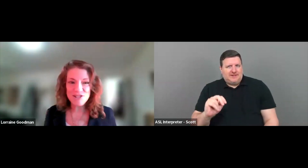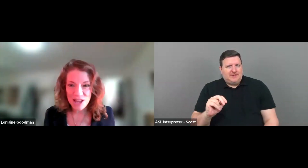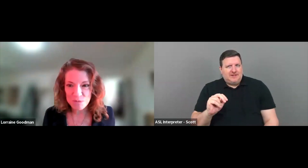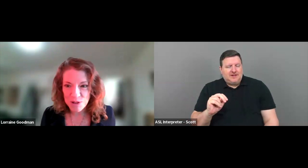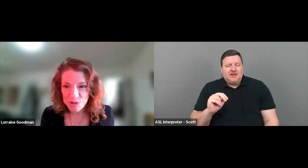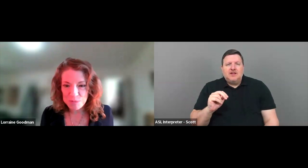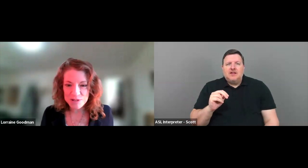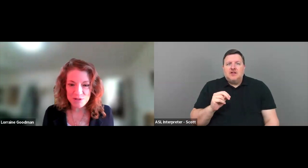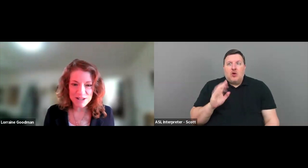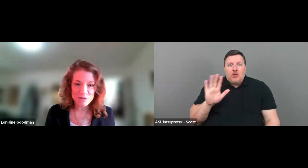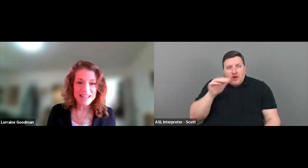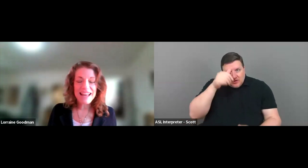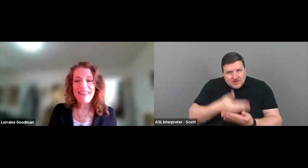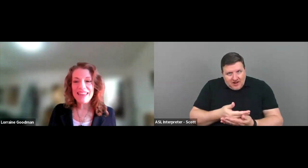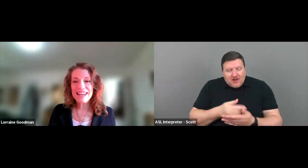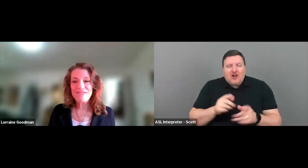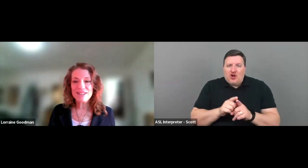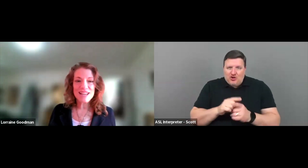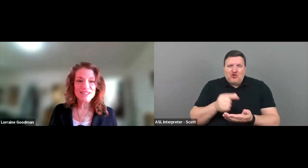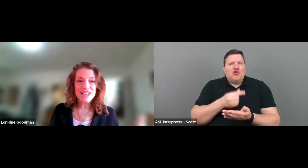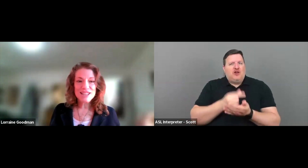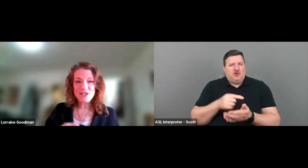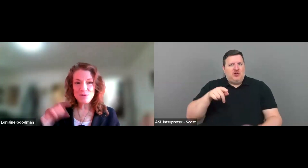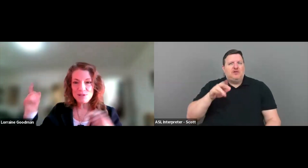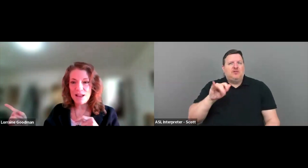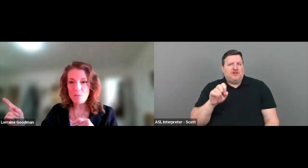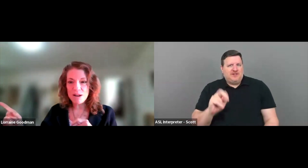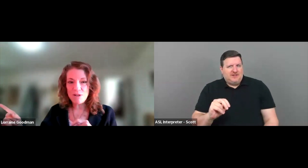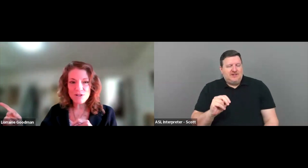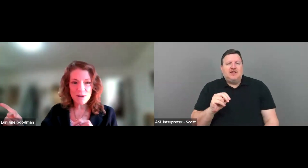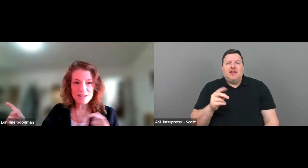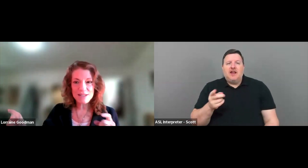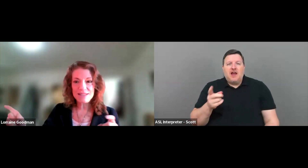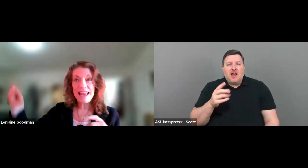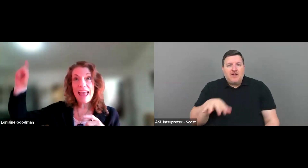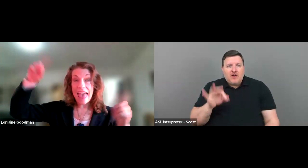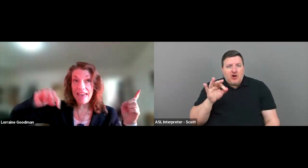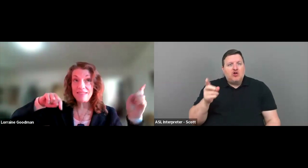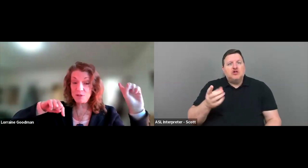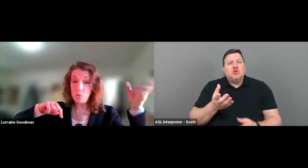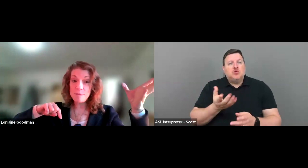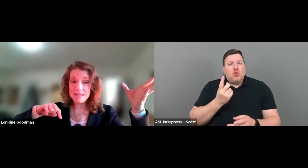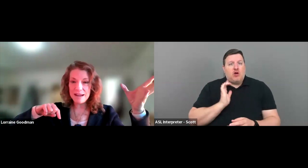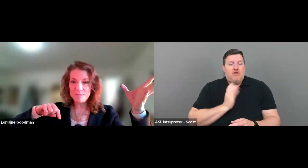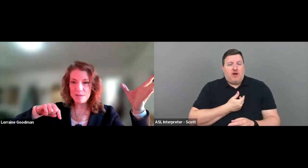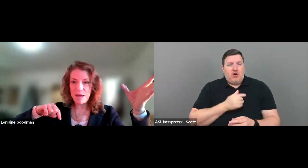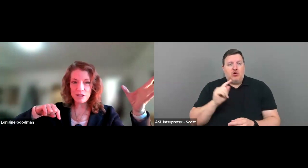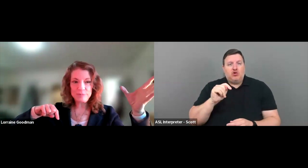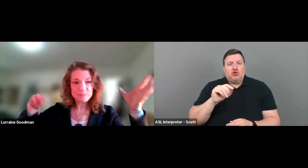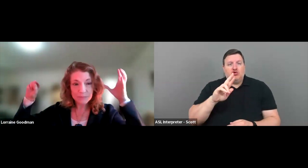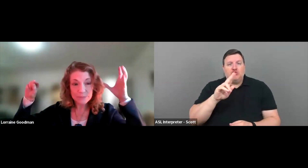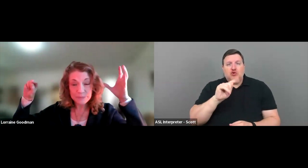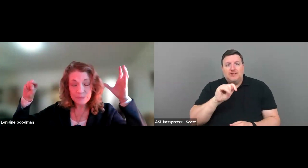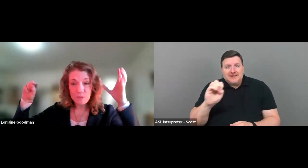that their son was also a Princeton graduate. And then I found out that she was one of our trustees and this woman, um, the